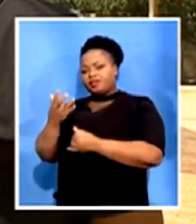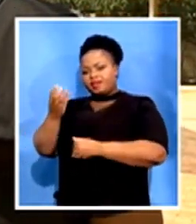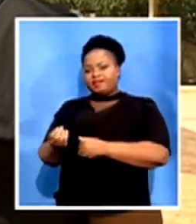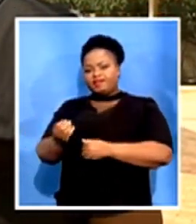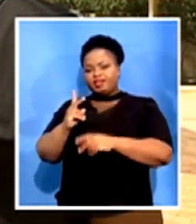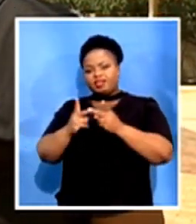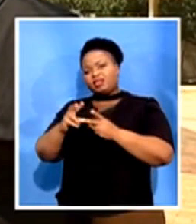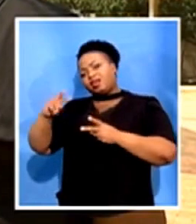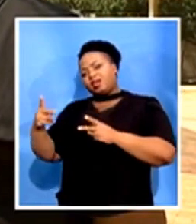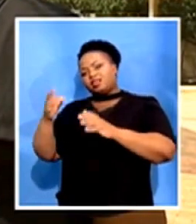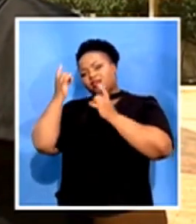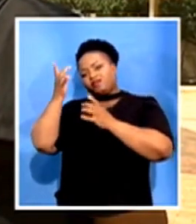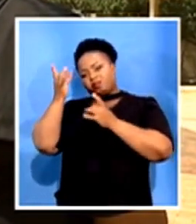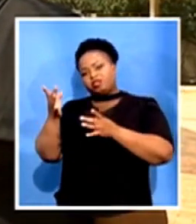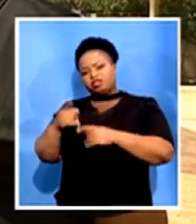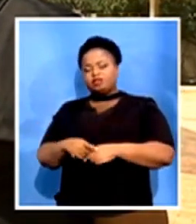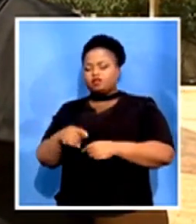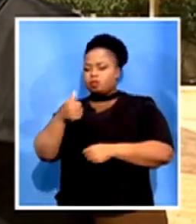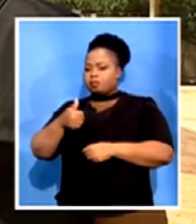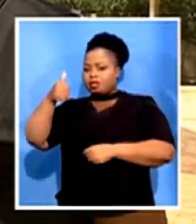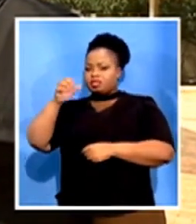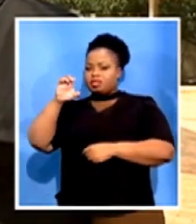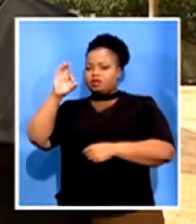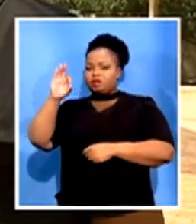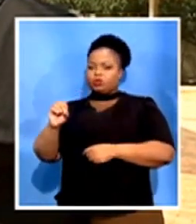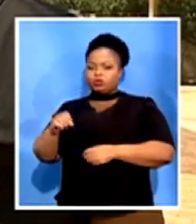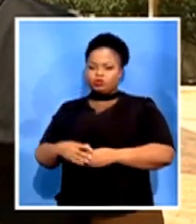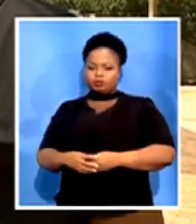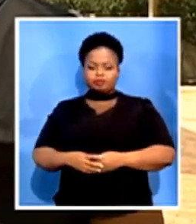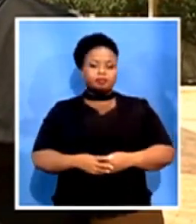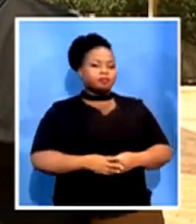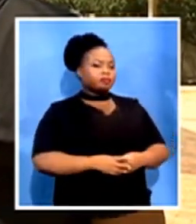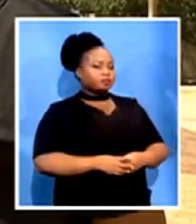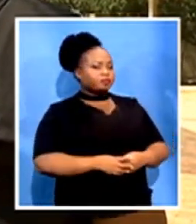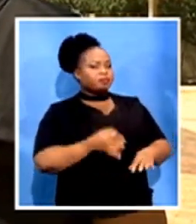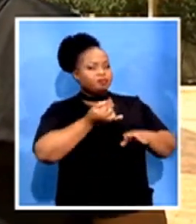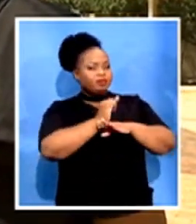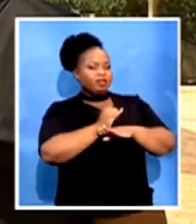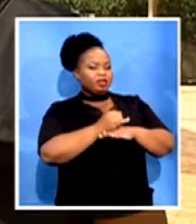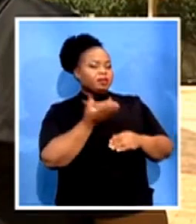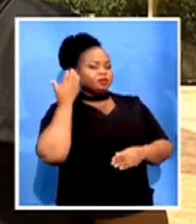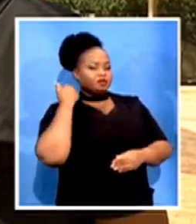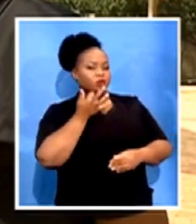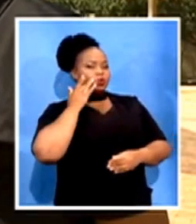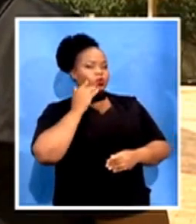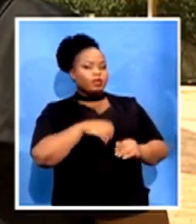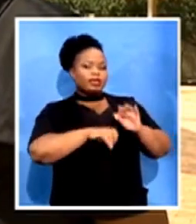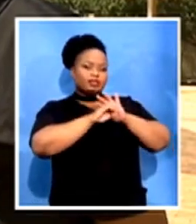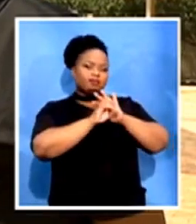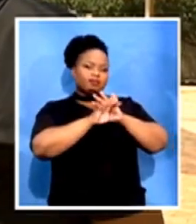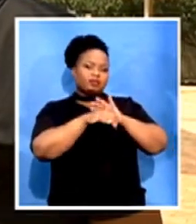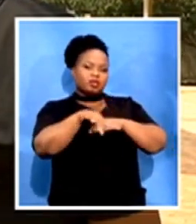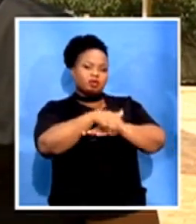the CFO's office. Earlier on, Mr. Khanyako, during the media briefing that was held by the municipality,